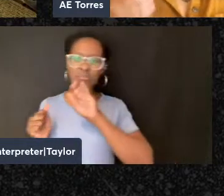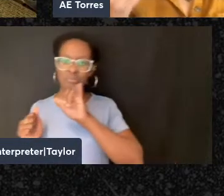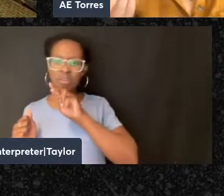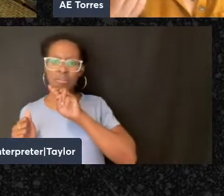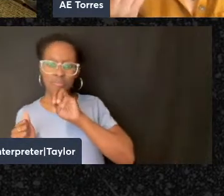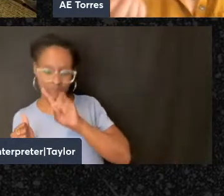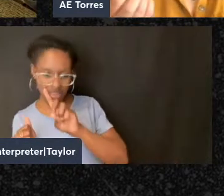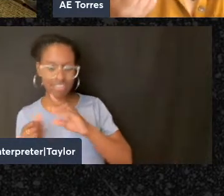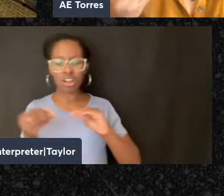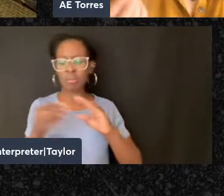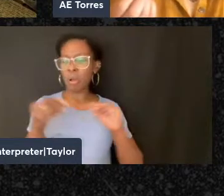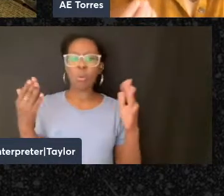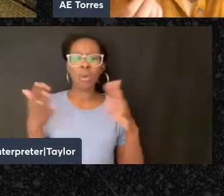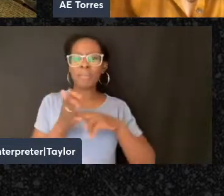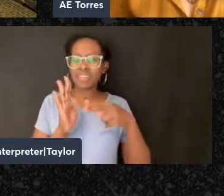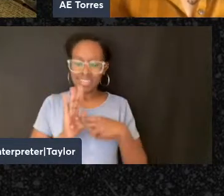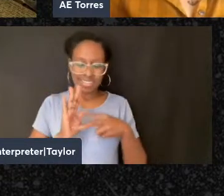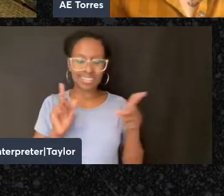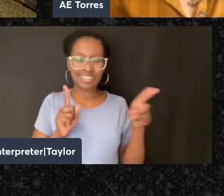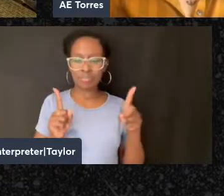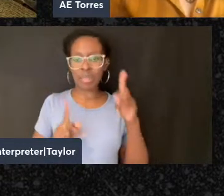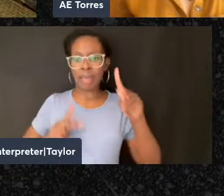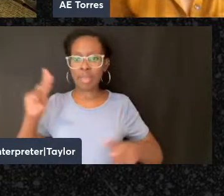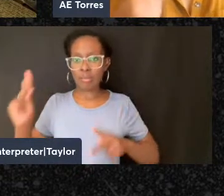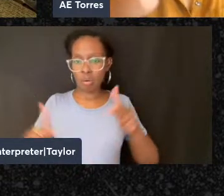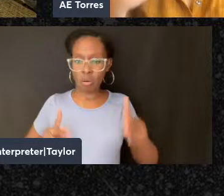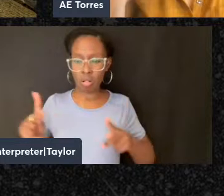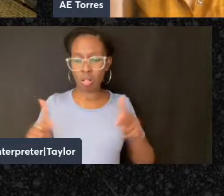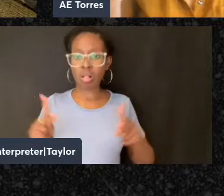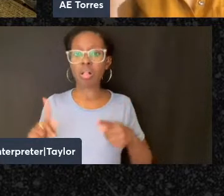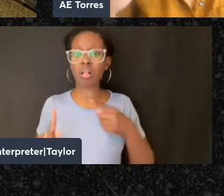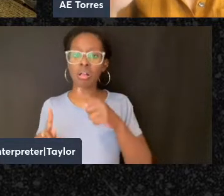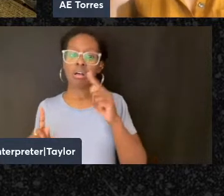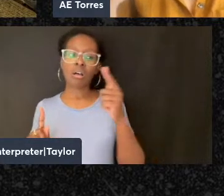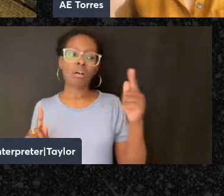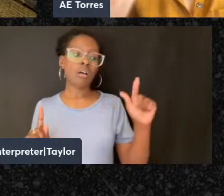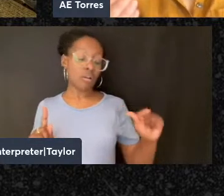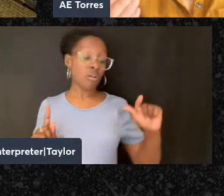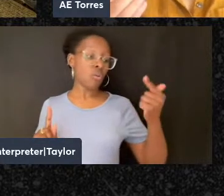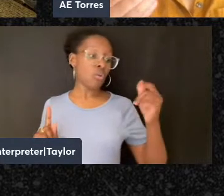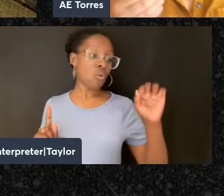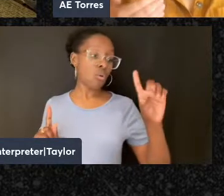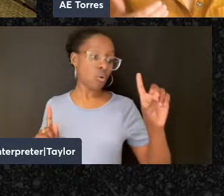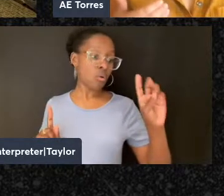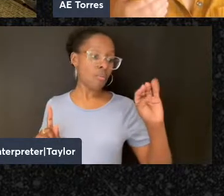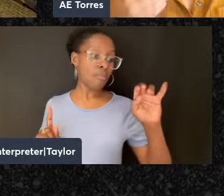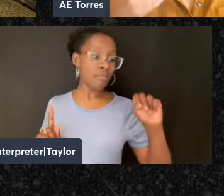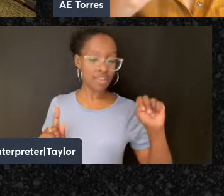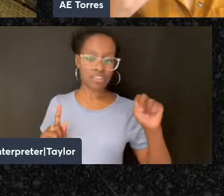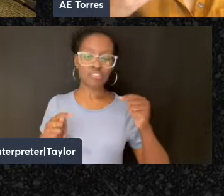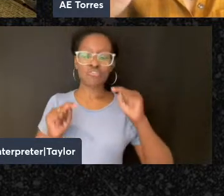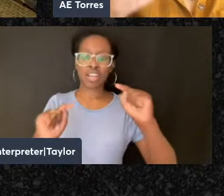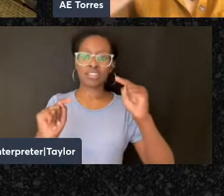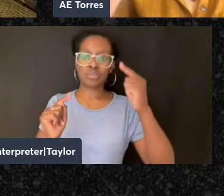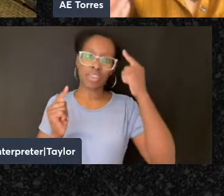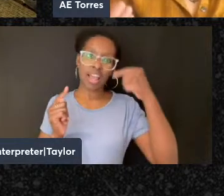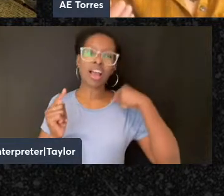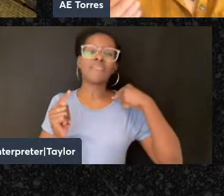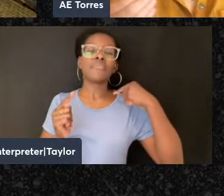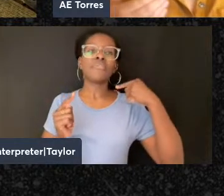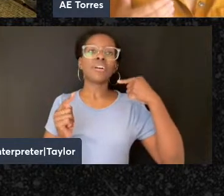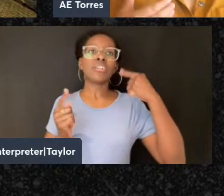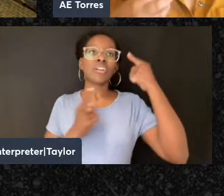And they both have very essentialist ideas. But Goldman is trying to make a genealogy from within Jewish